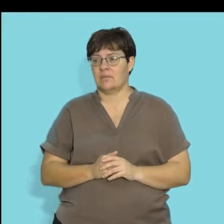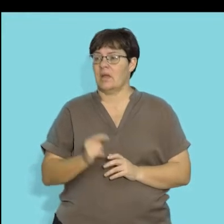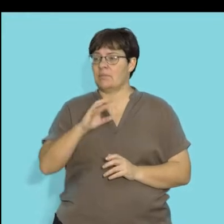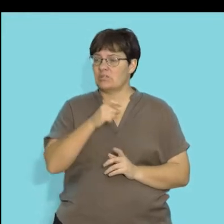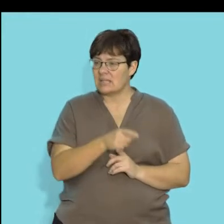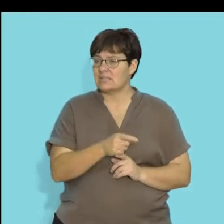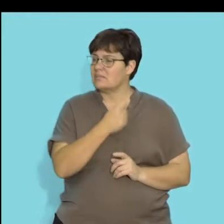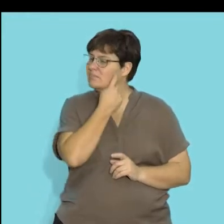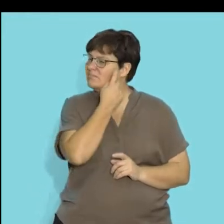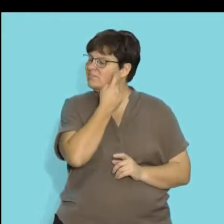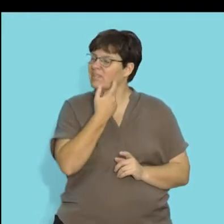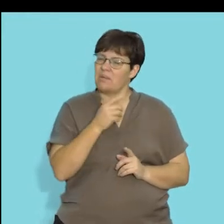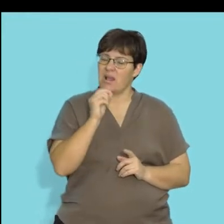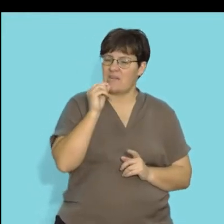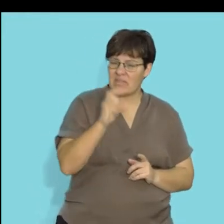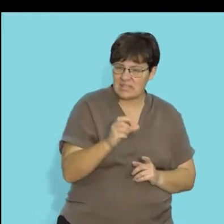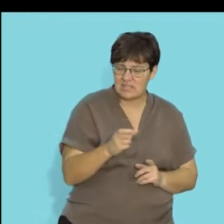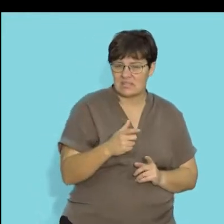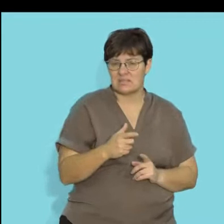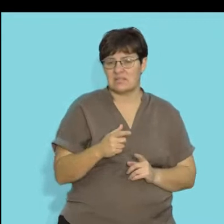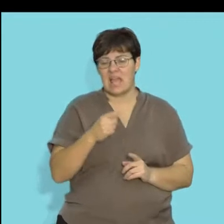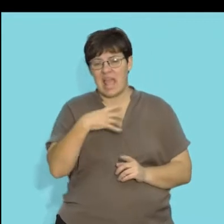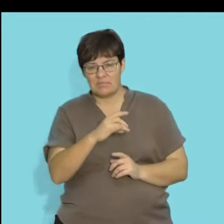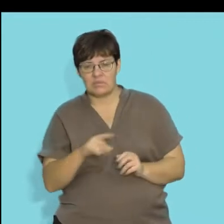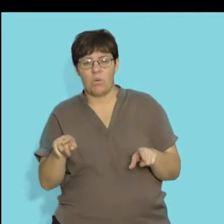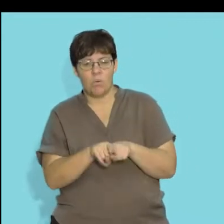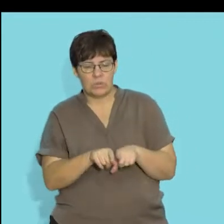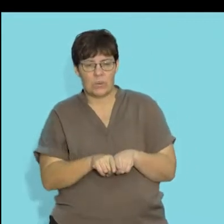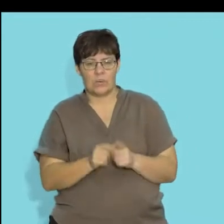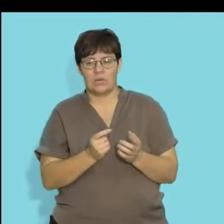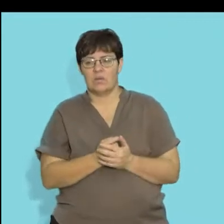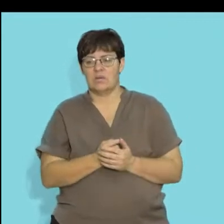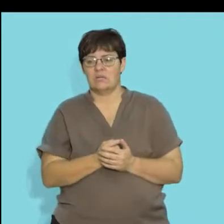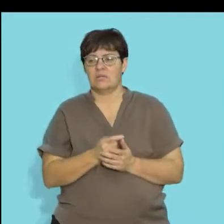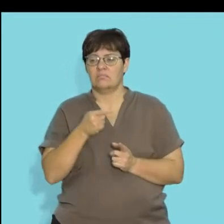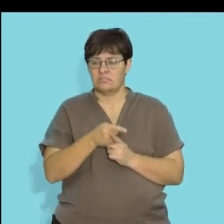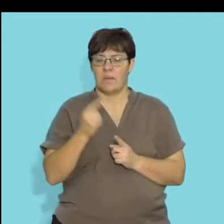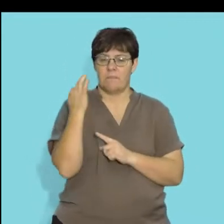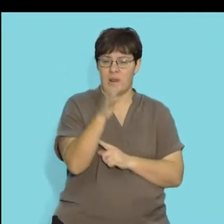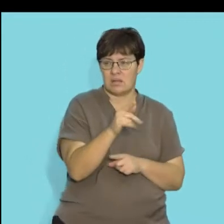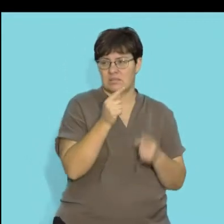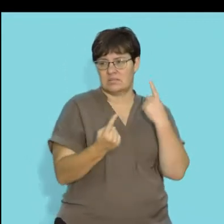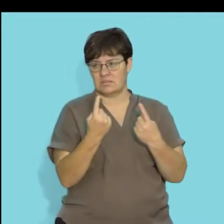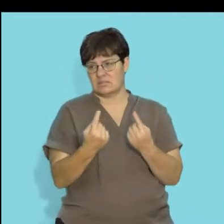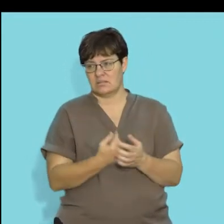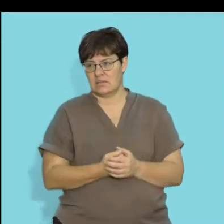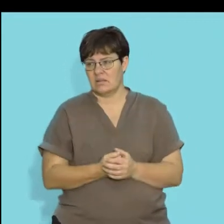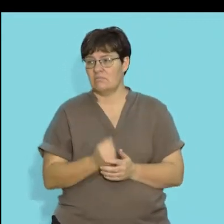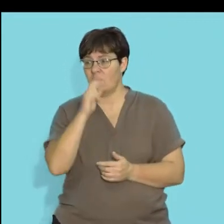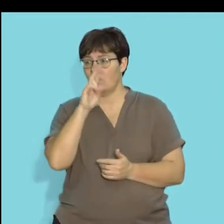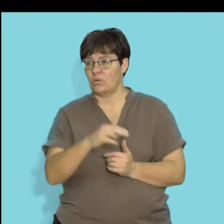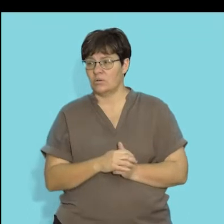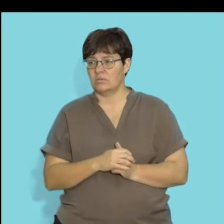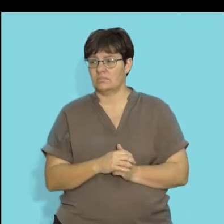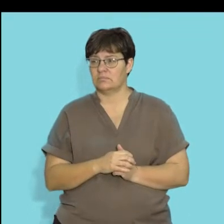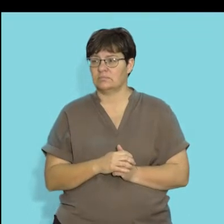Parasites could be large parasitic animals as well as large parasitic plants. So, when